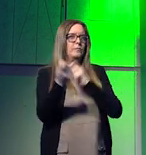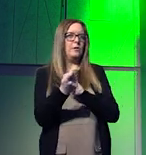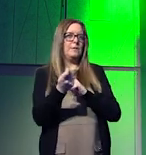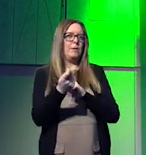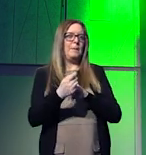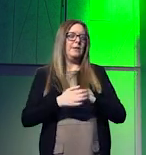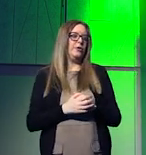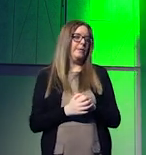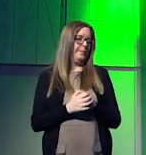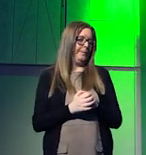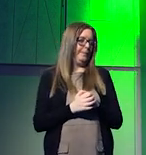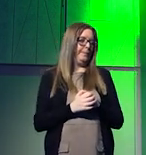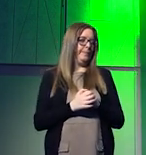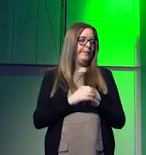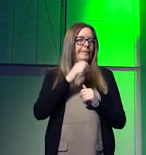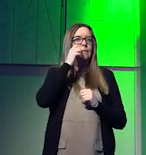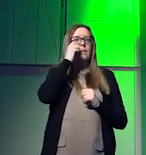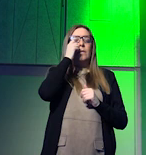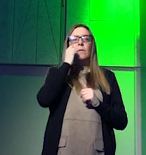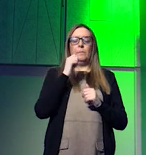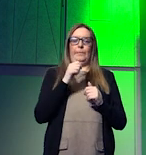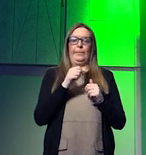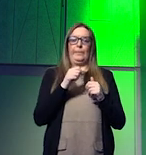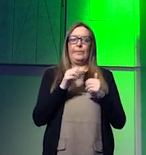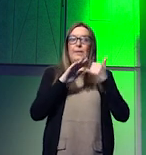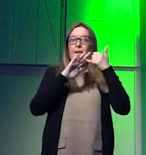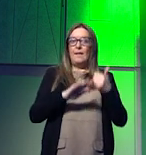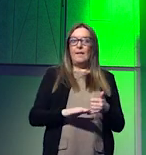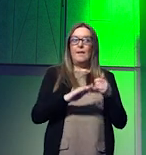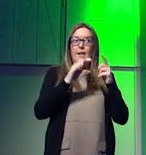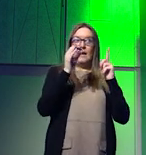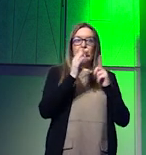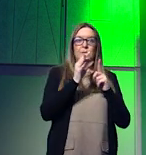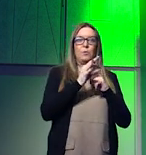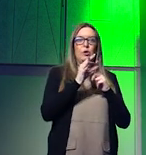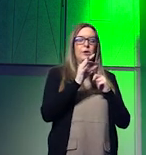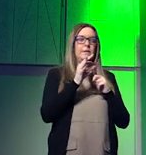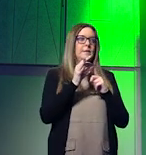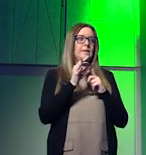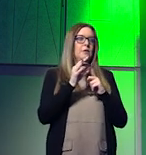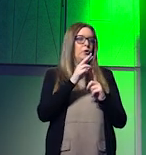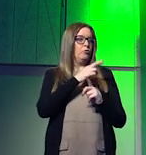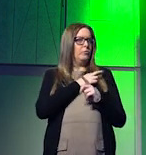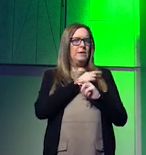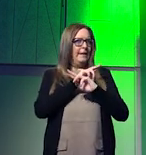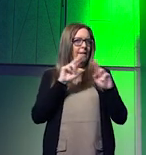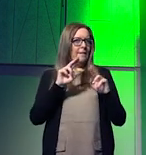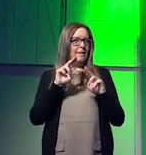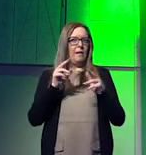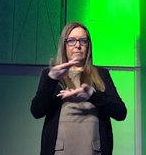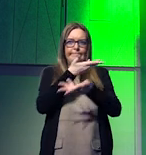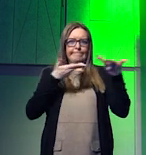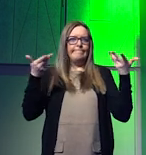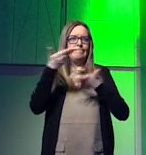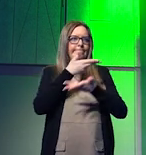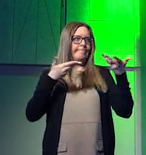then the last thing that we're really not talking about at all in international relations